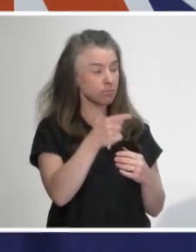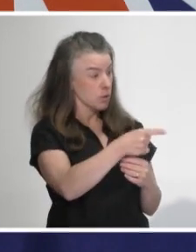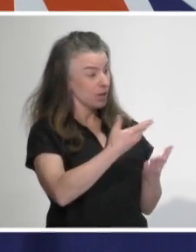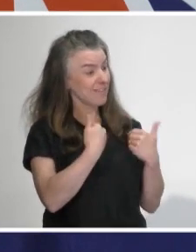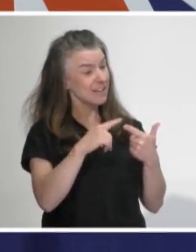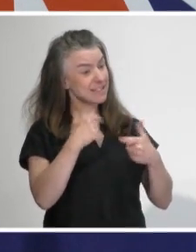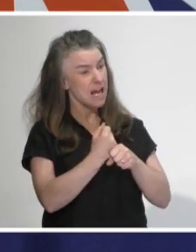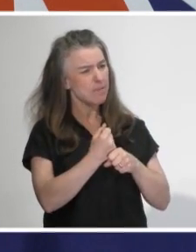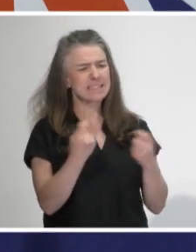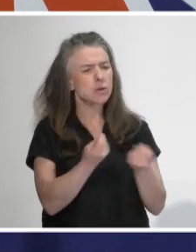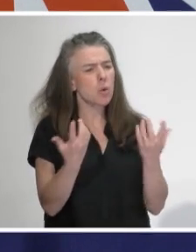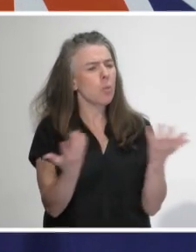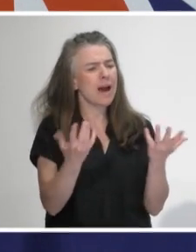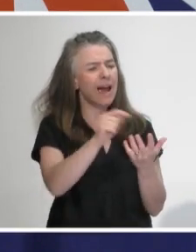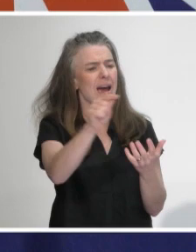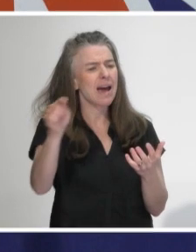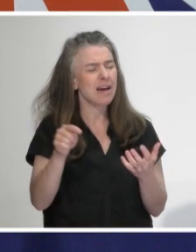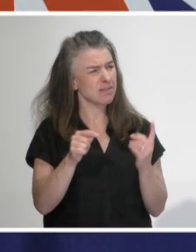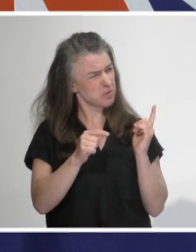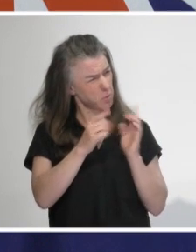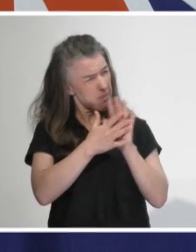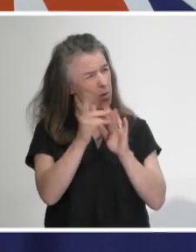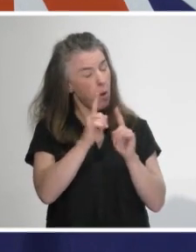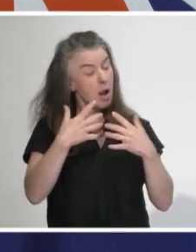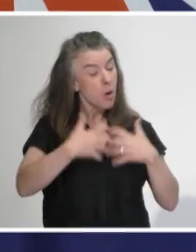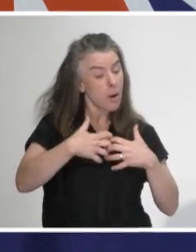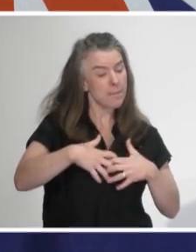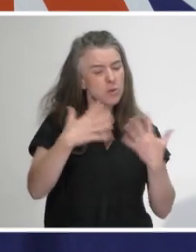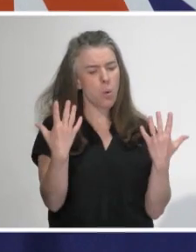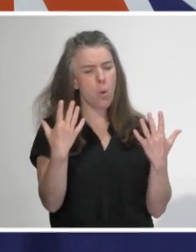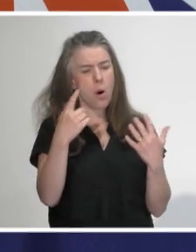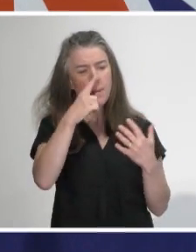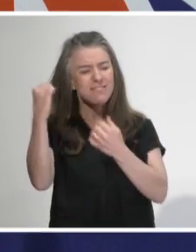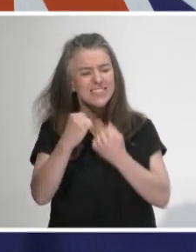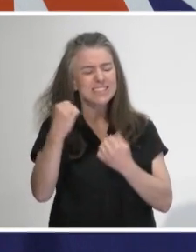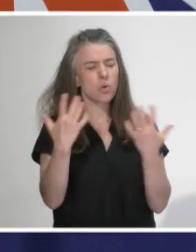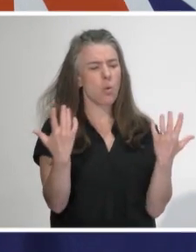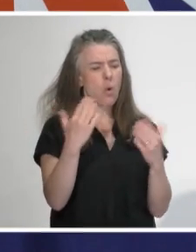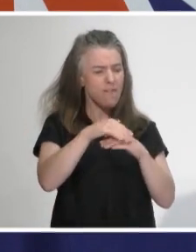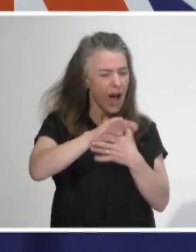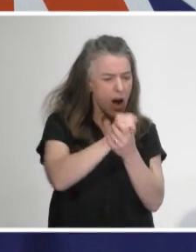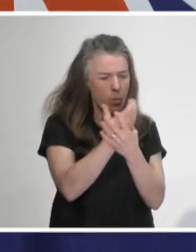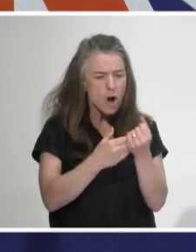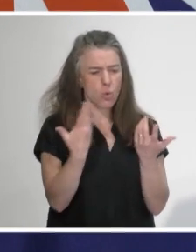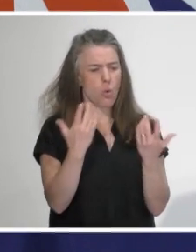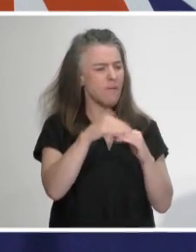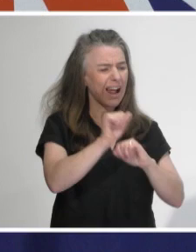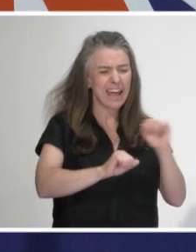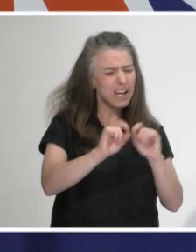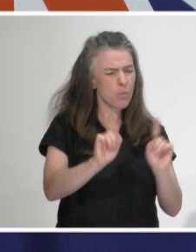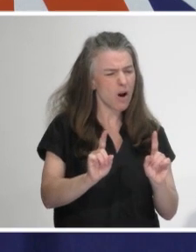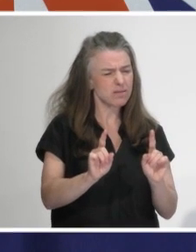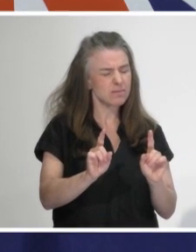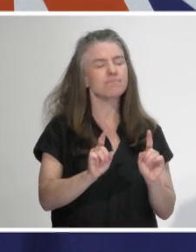I don't have specific examples. Around PPE and things like that or people coming in now? Yeah, so about again, and this has always been